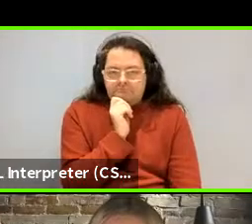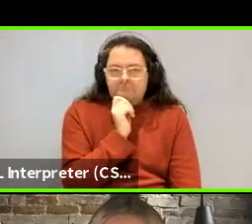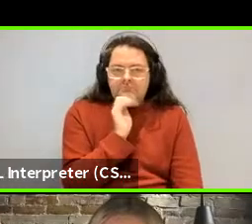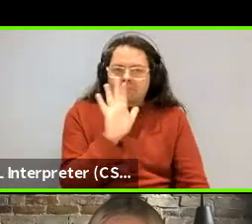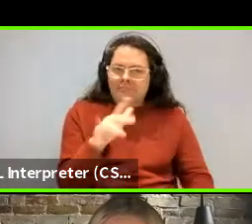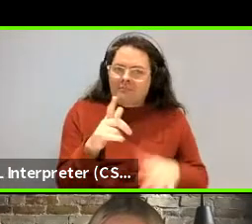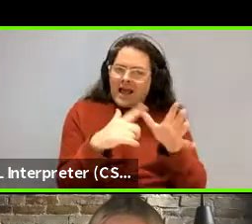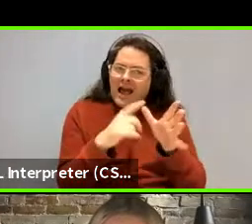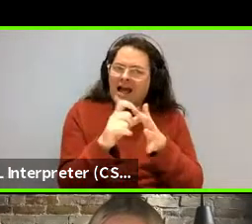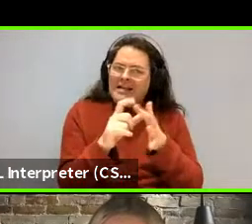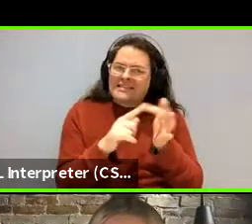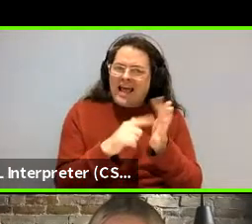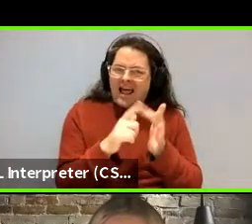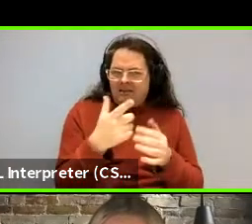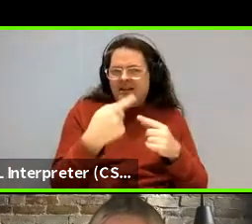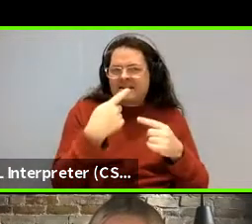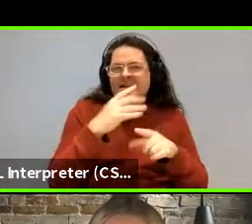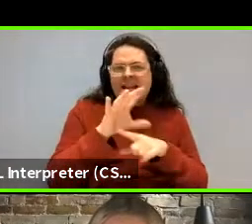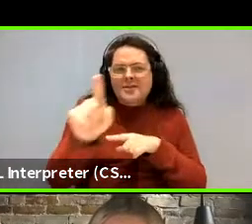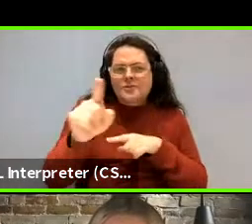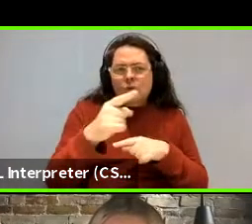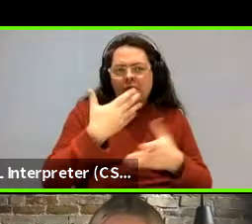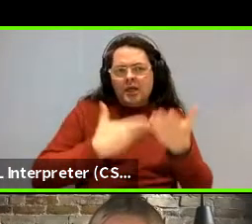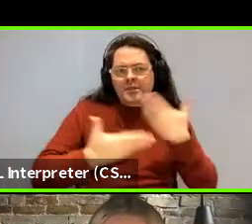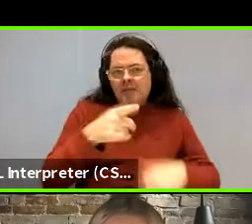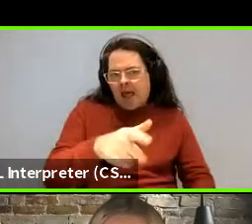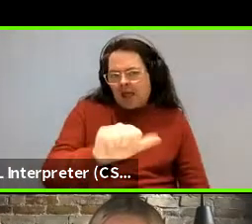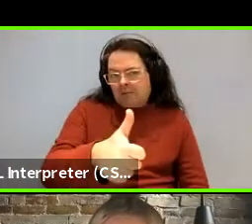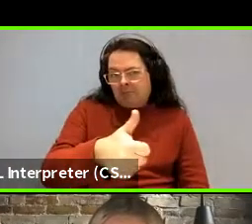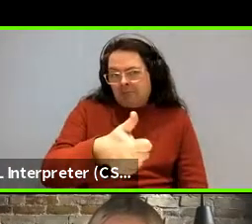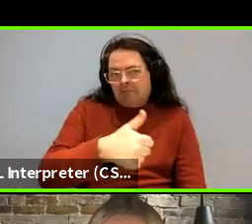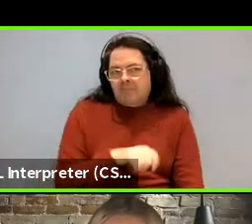Adele, you can tell us next week how to do that. No, photo system.